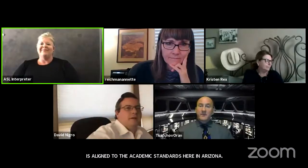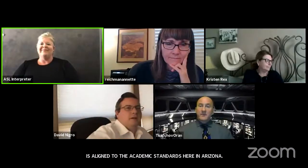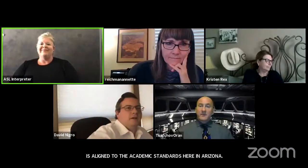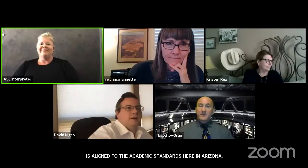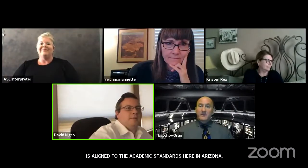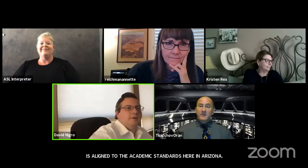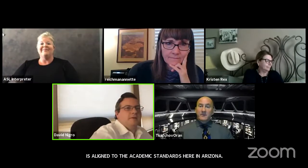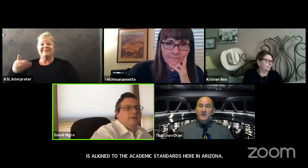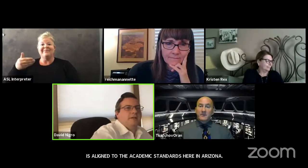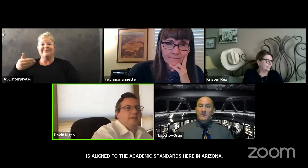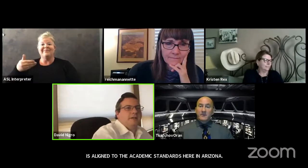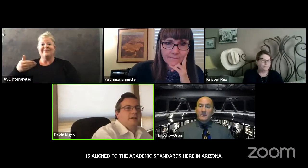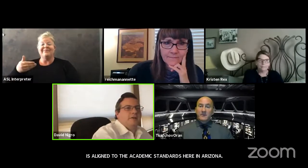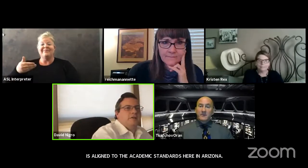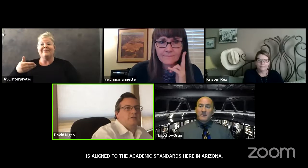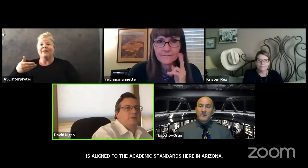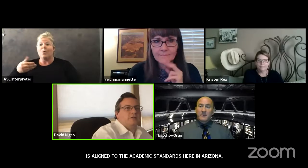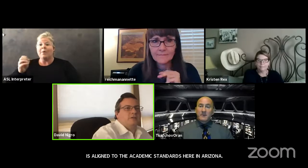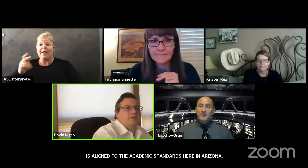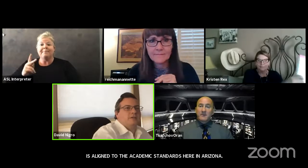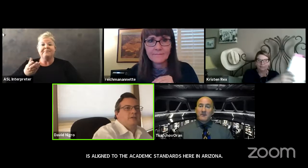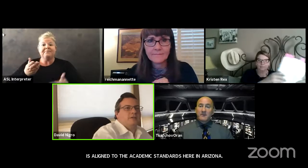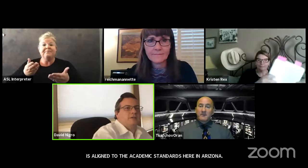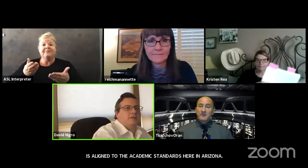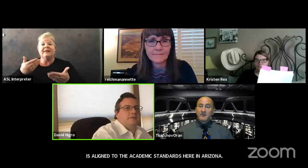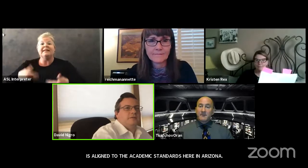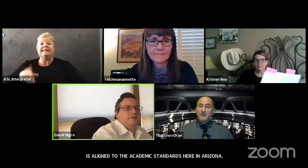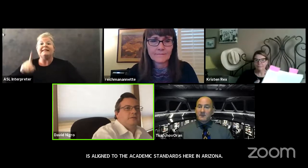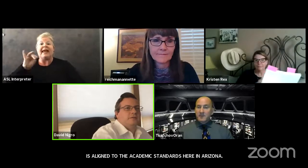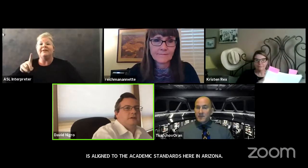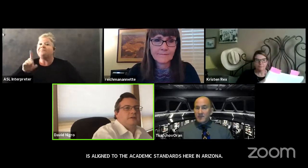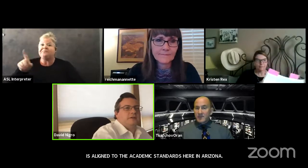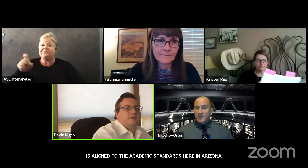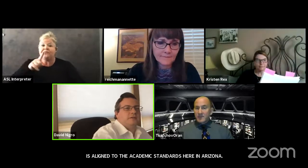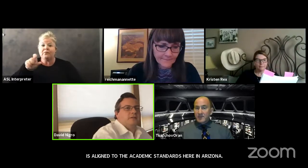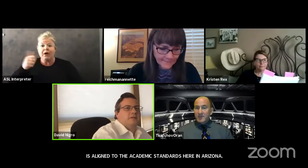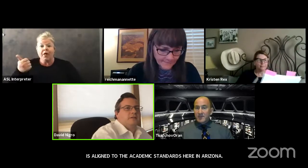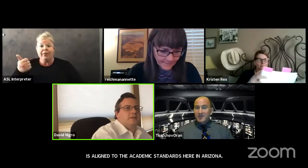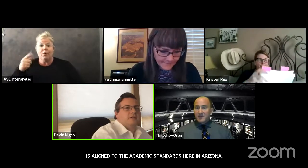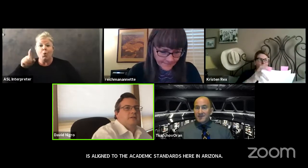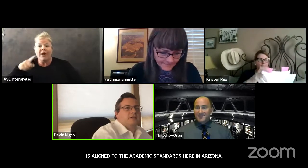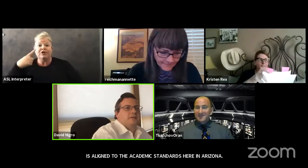okay um are there any other questions uh for dr rex